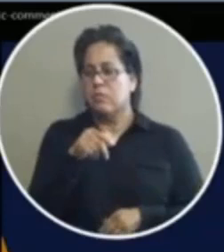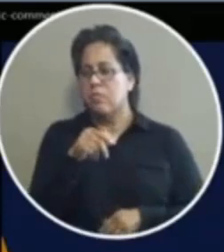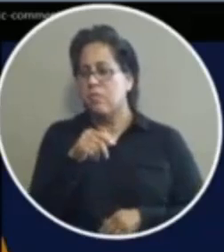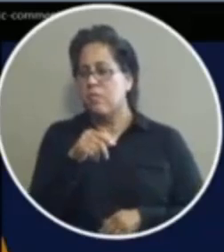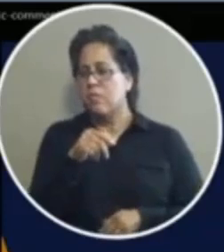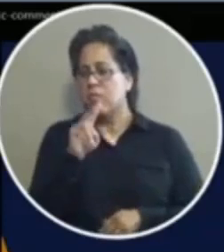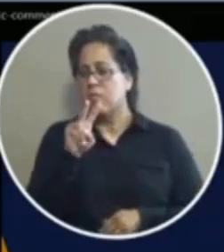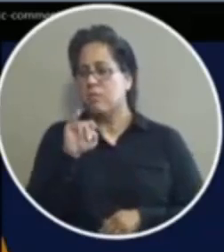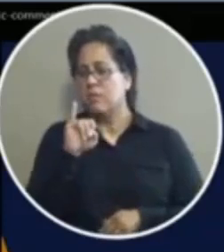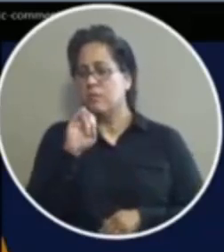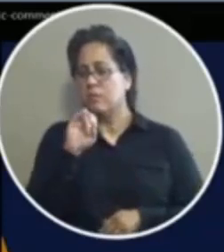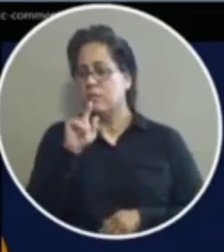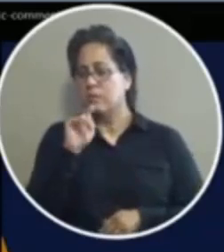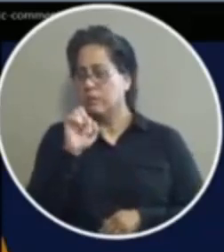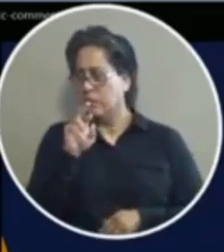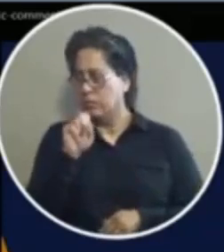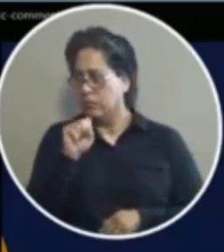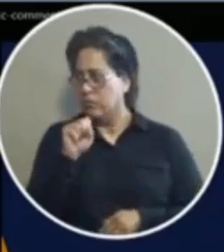were sufficient